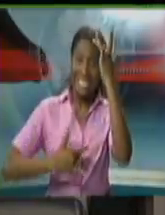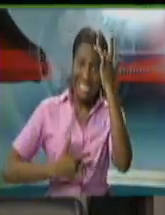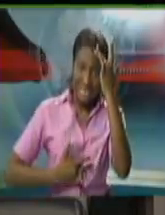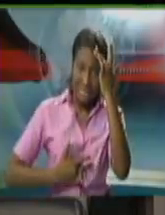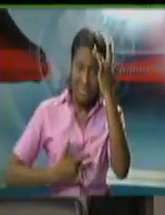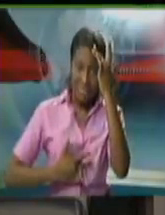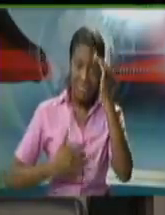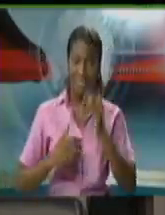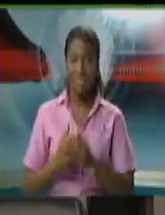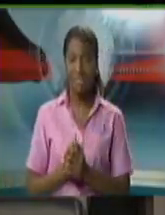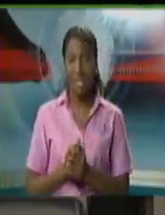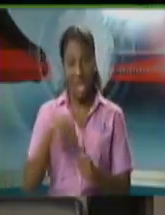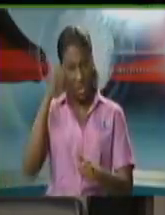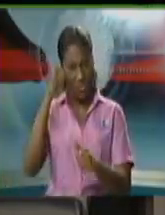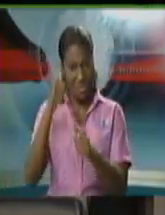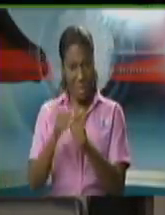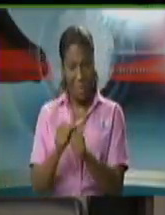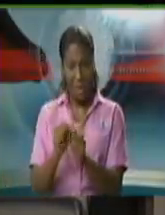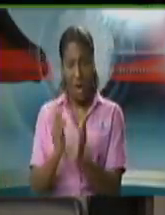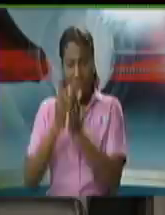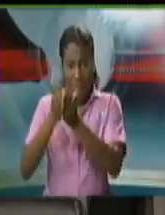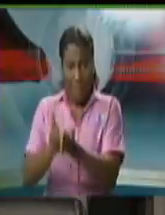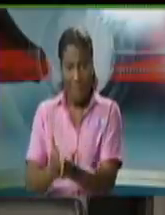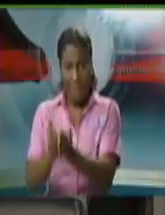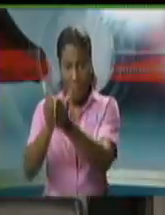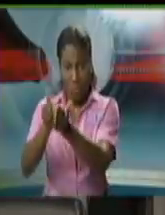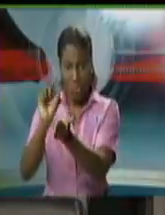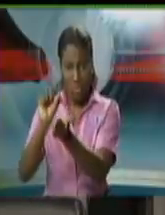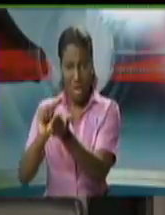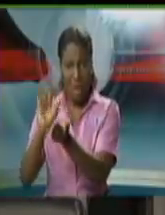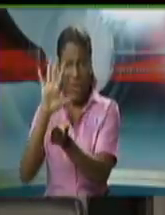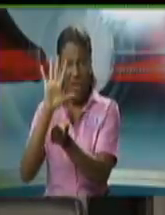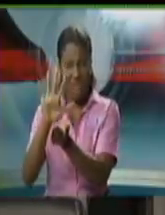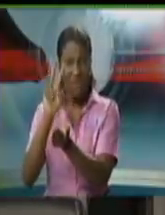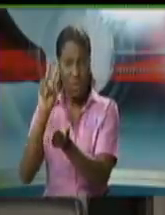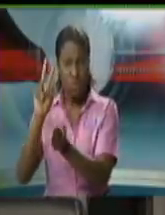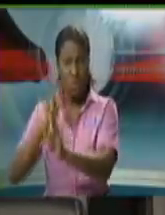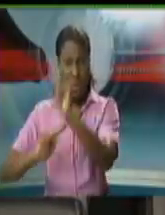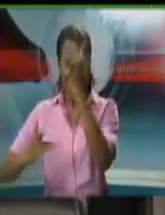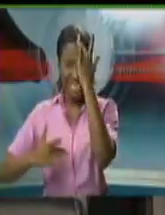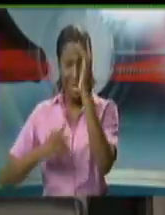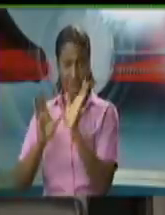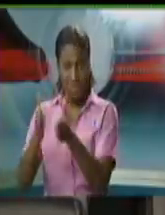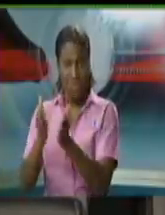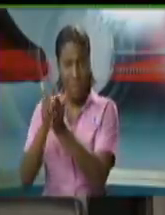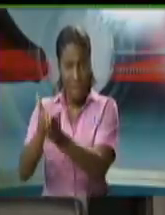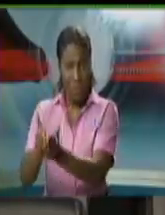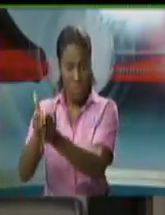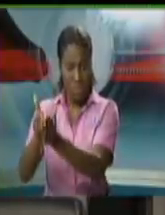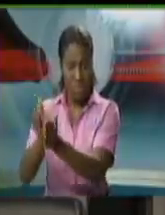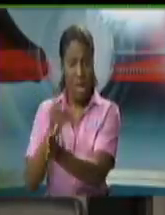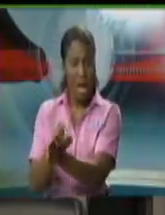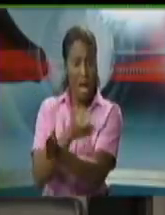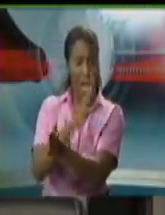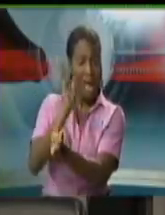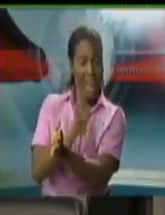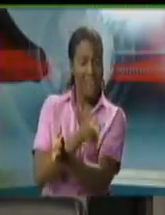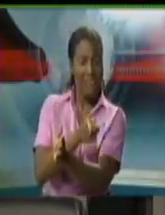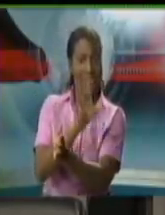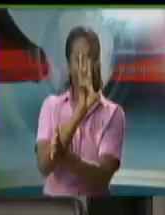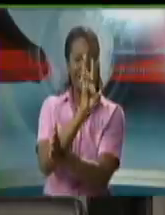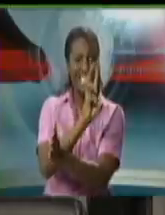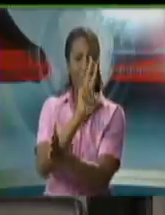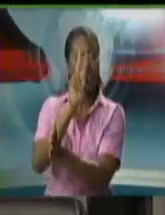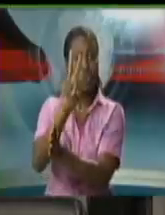out the statistical anomaly of the cruise ship group, which is 52, it means we are dealing with 62 positive